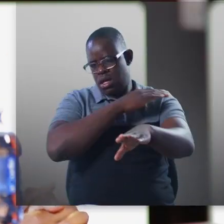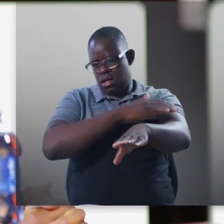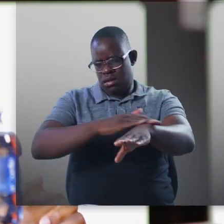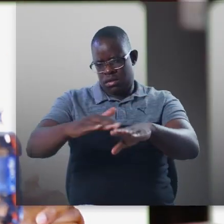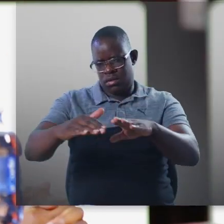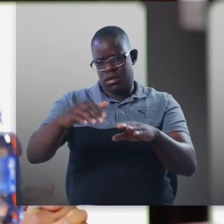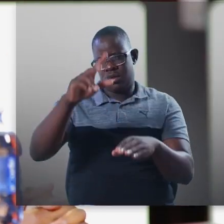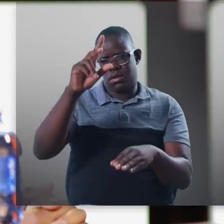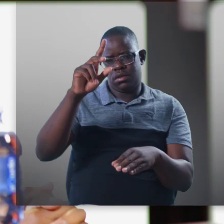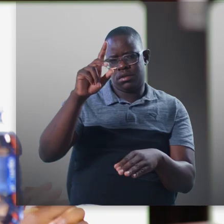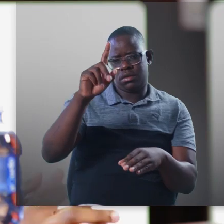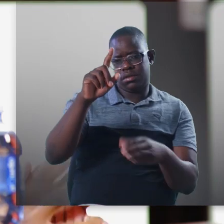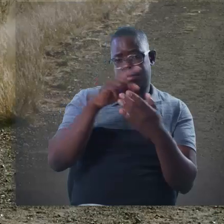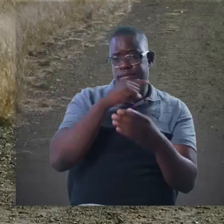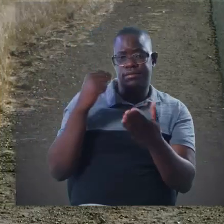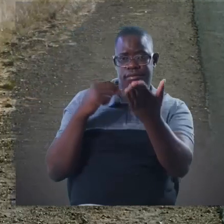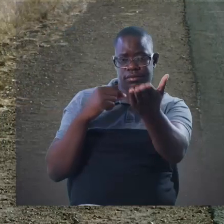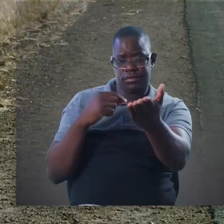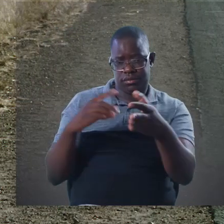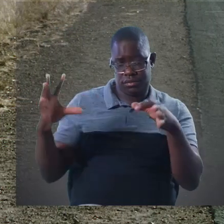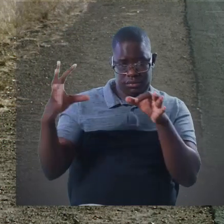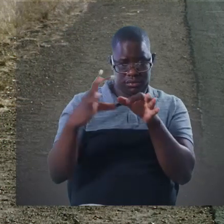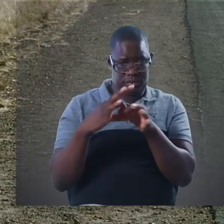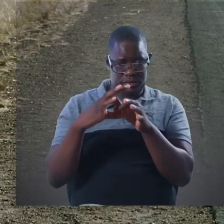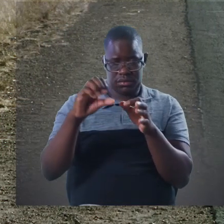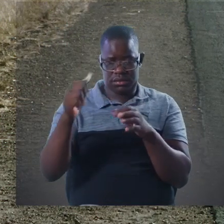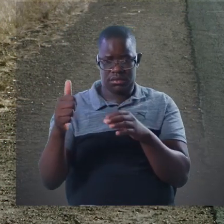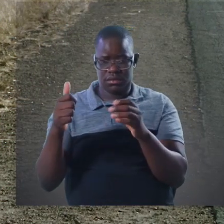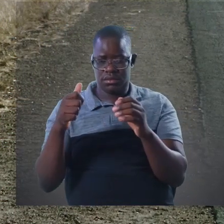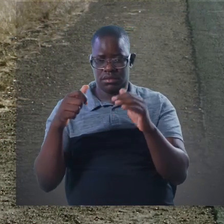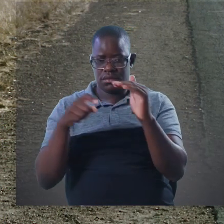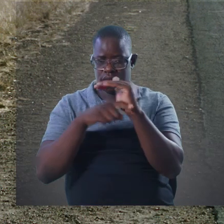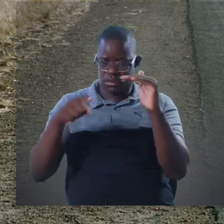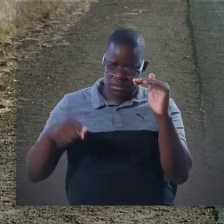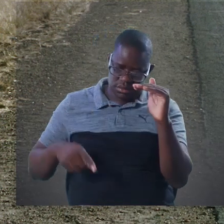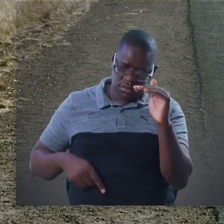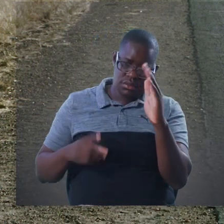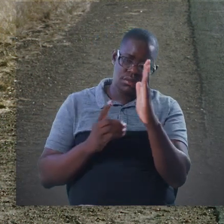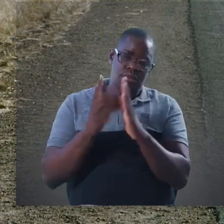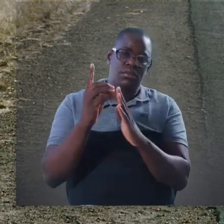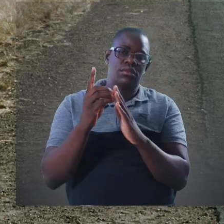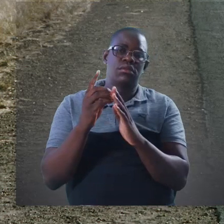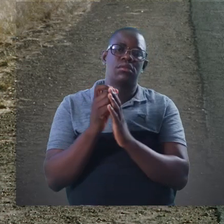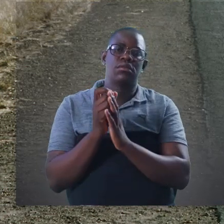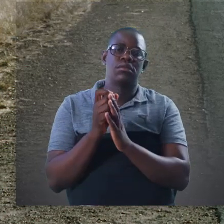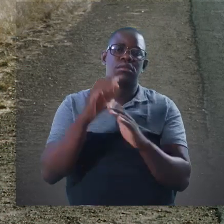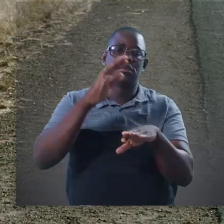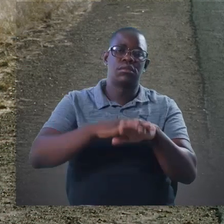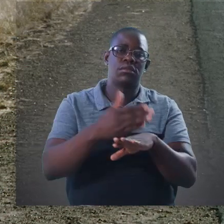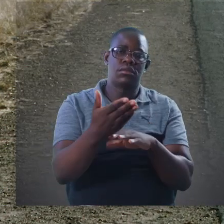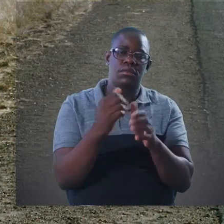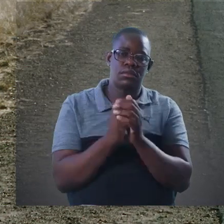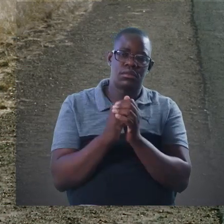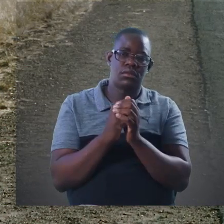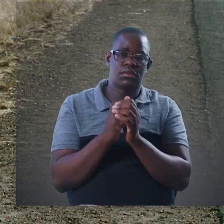investment by the government is the Trans-Kalahare and Trans-Kaprivi highways, which link Namibia to the rest of Southern